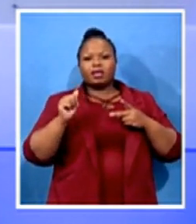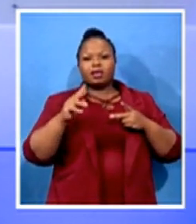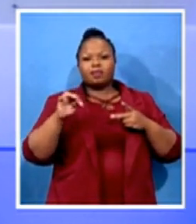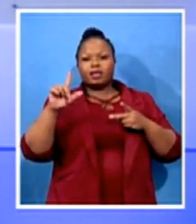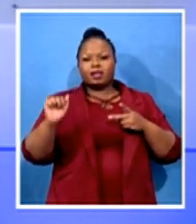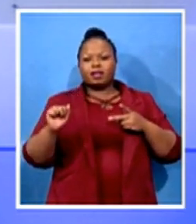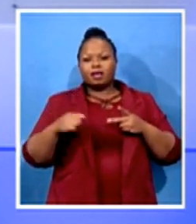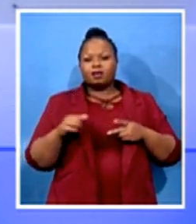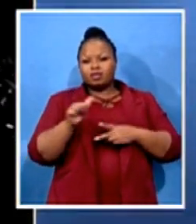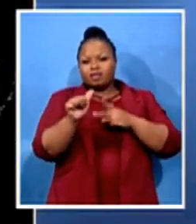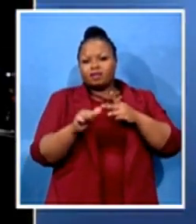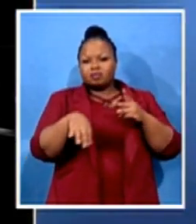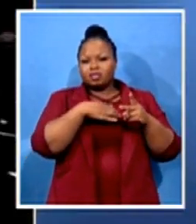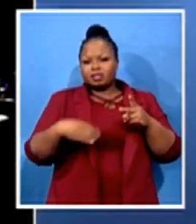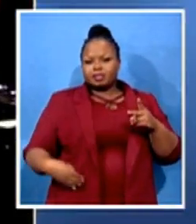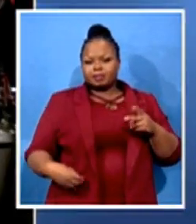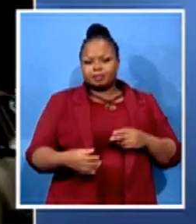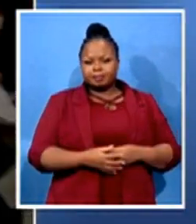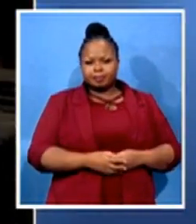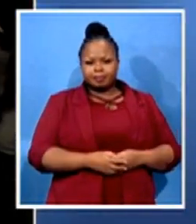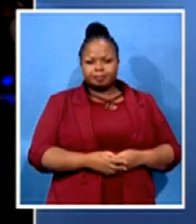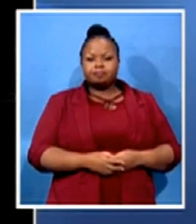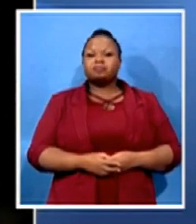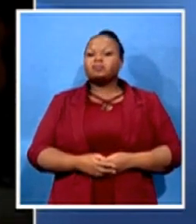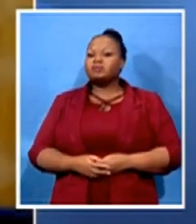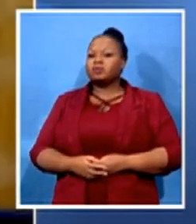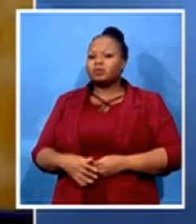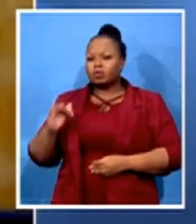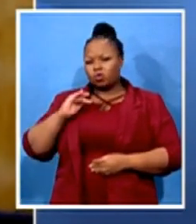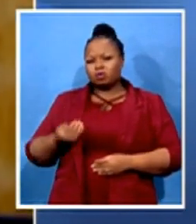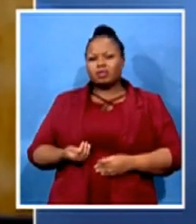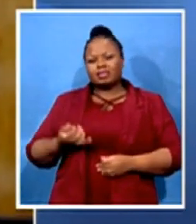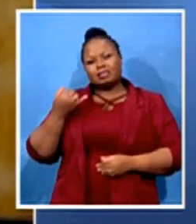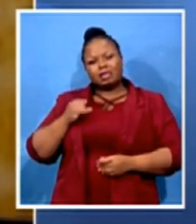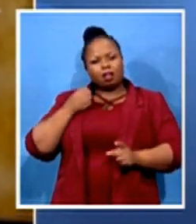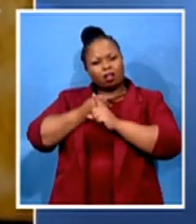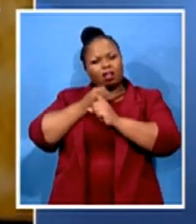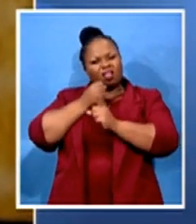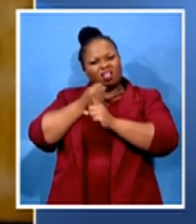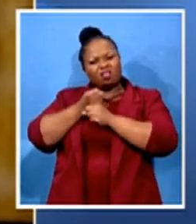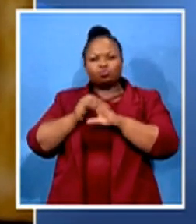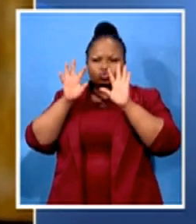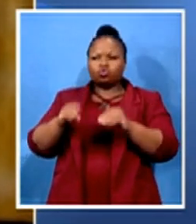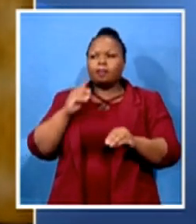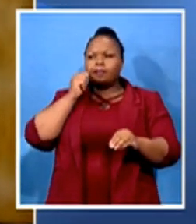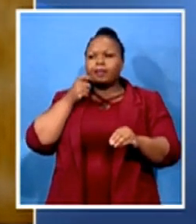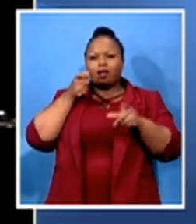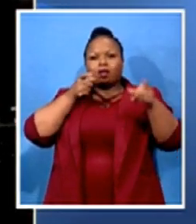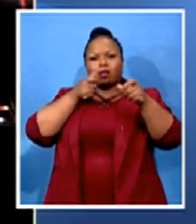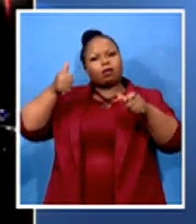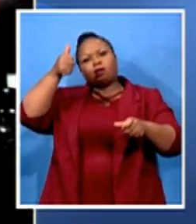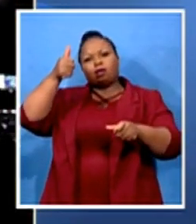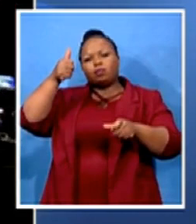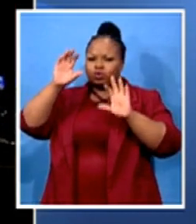Women are still fighting patriarchy all over the world. Whatever small achievements are